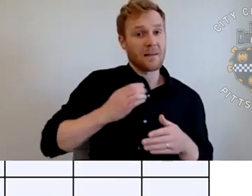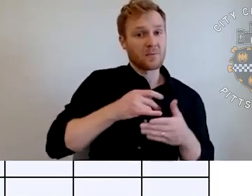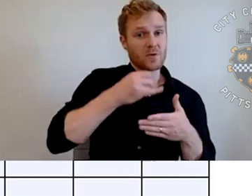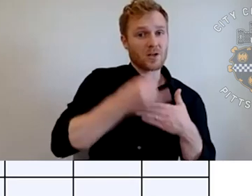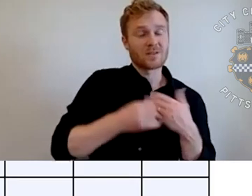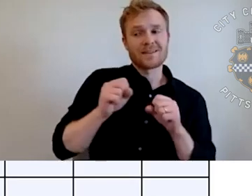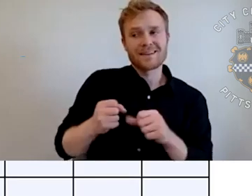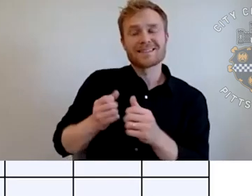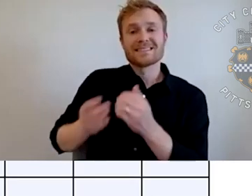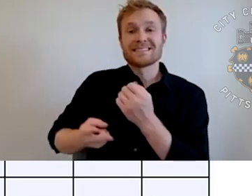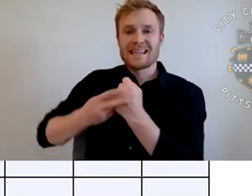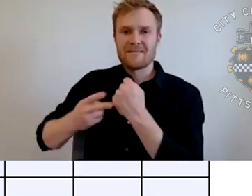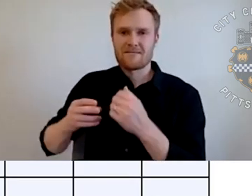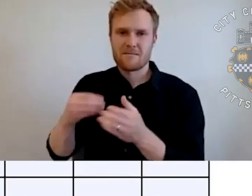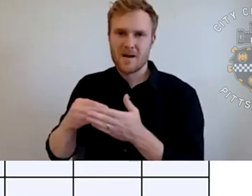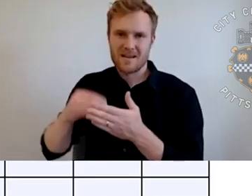software interventions,